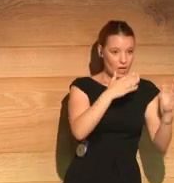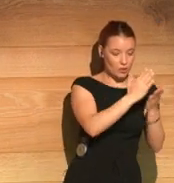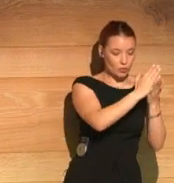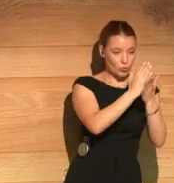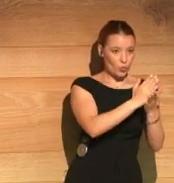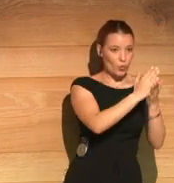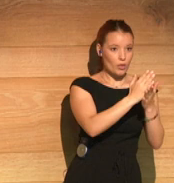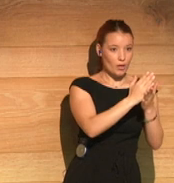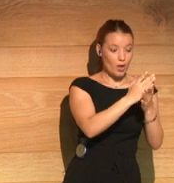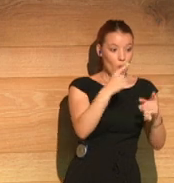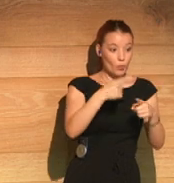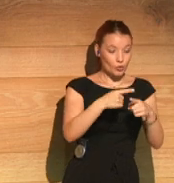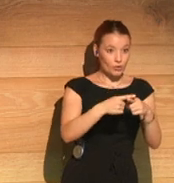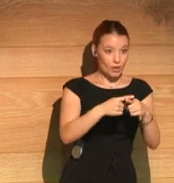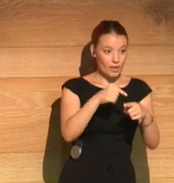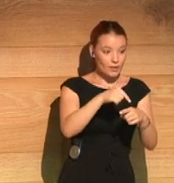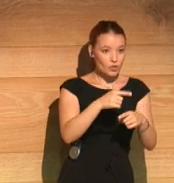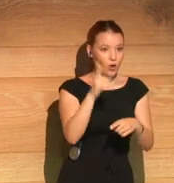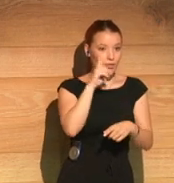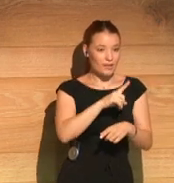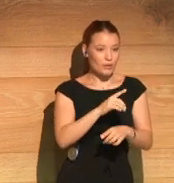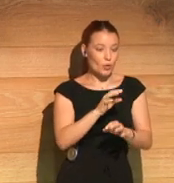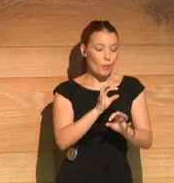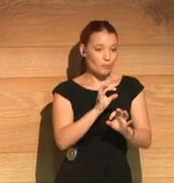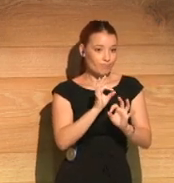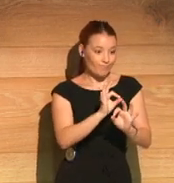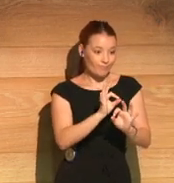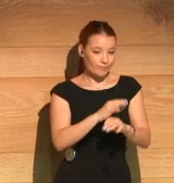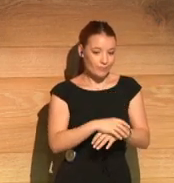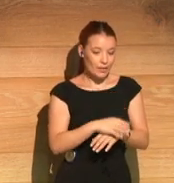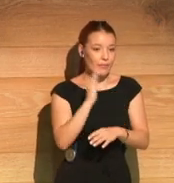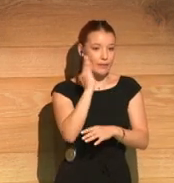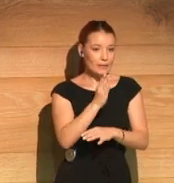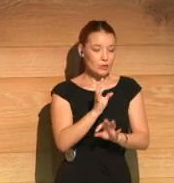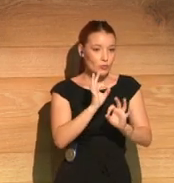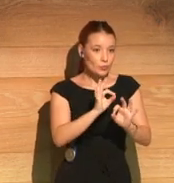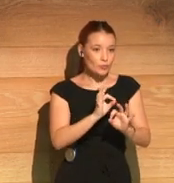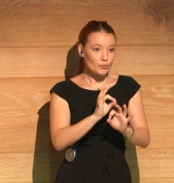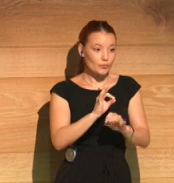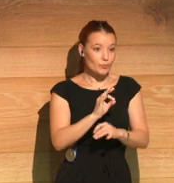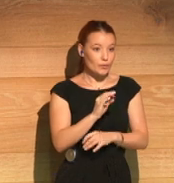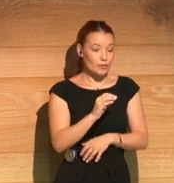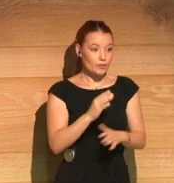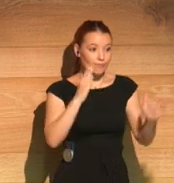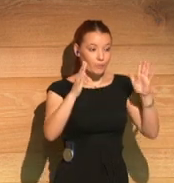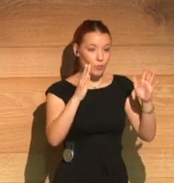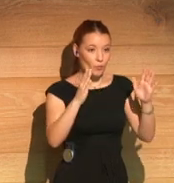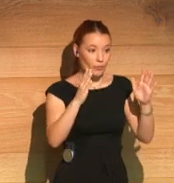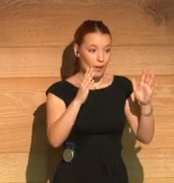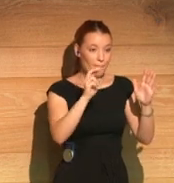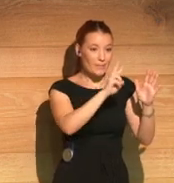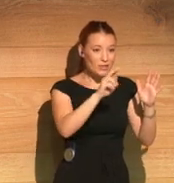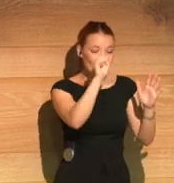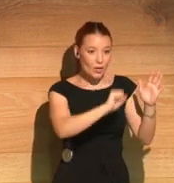criminal offence, in fact, in Ireland. So in the, you know, in 22 years, which is the blink of an eye in historical